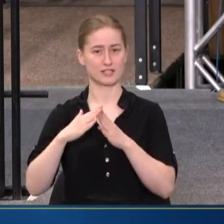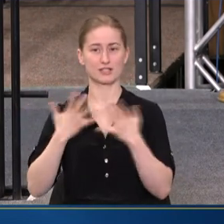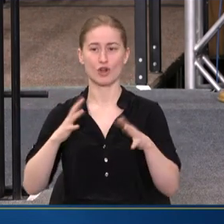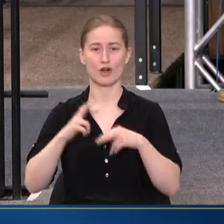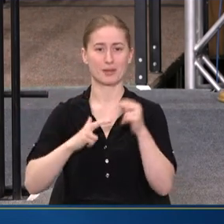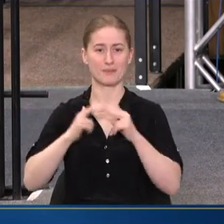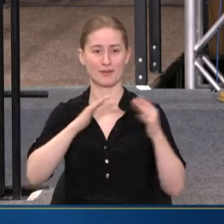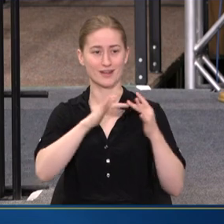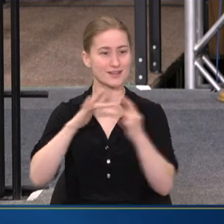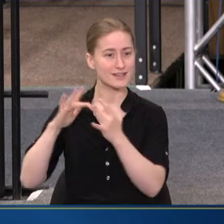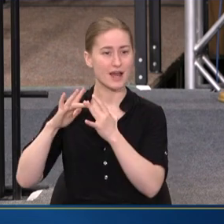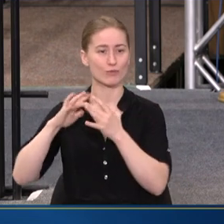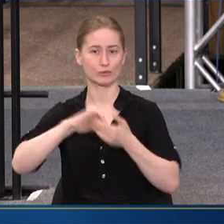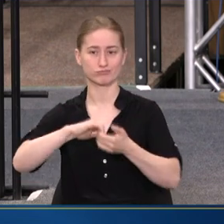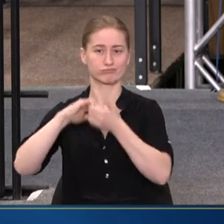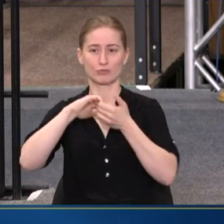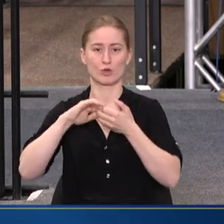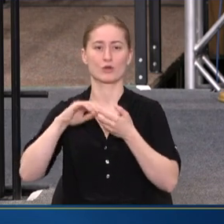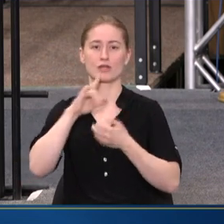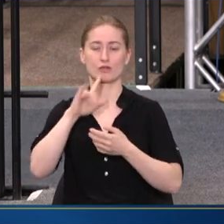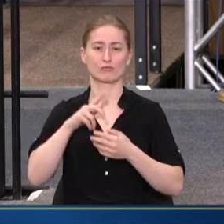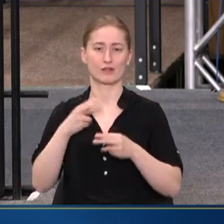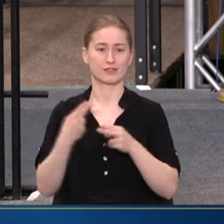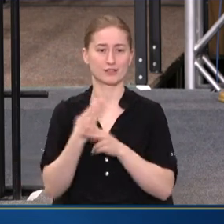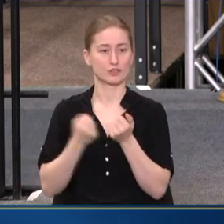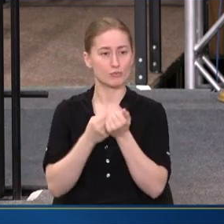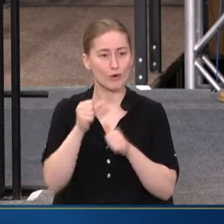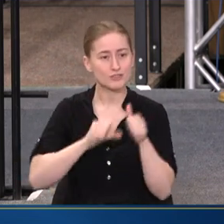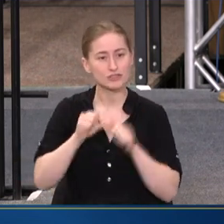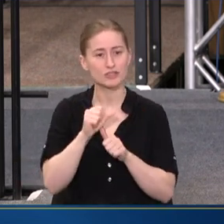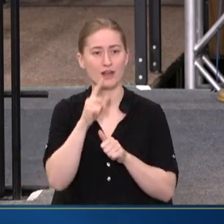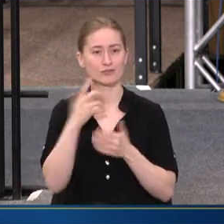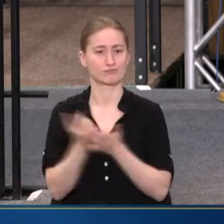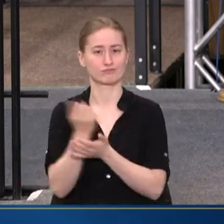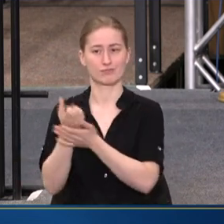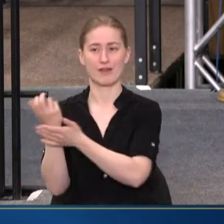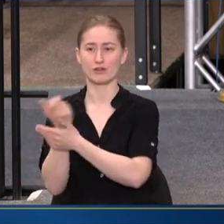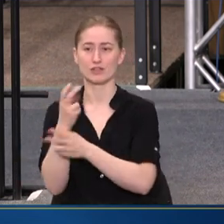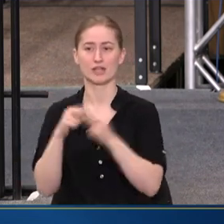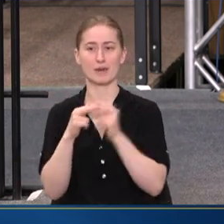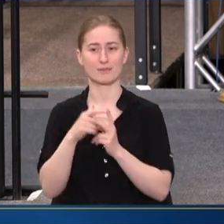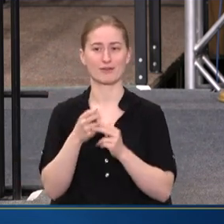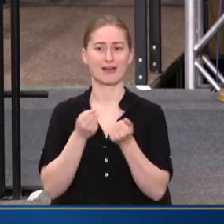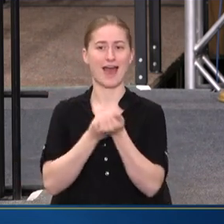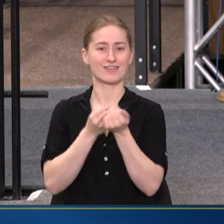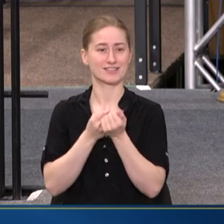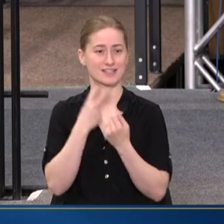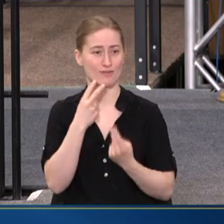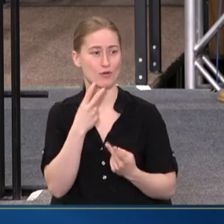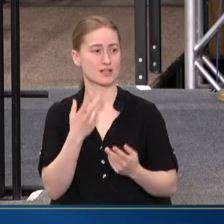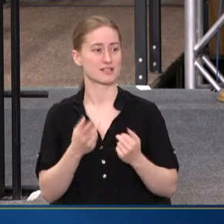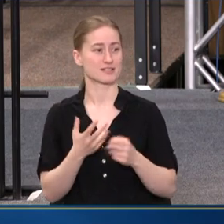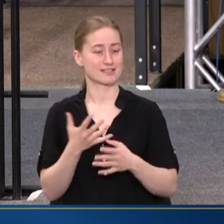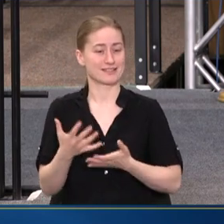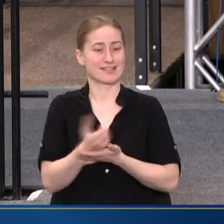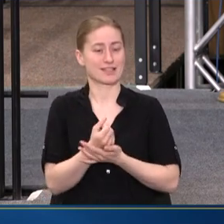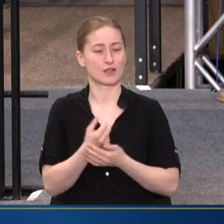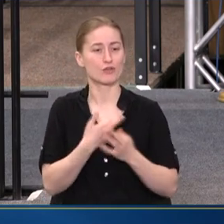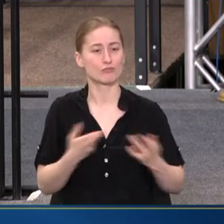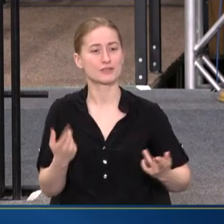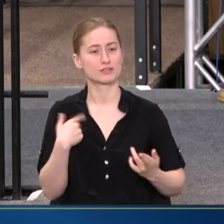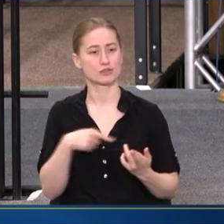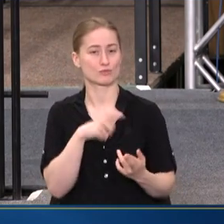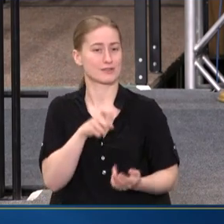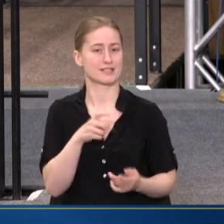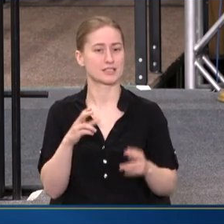A NETWORK THAT WE CAN STAND ON, THAT WE CAN CONTINUE TO LEVERAGE, THAT HAS BUILT AN ADVOCACY VOICE THAT HELPS US SECURE THE RESOURCES TO BE ABLE TO